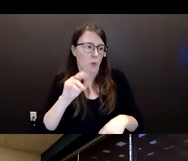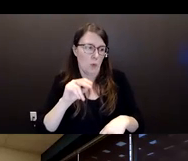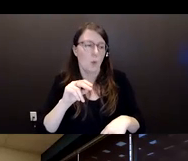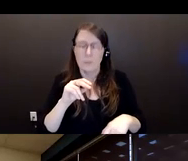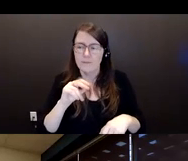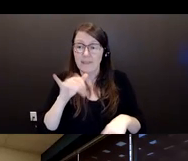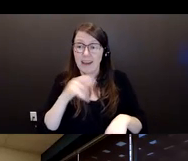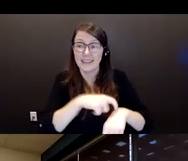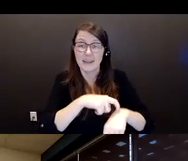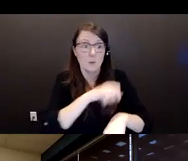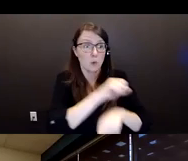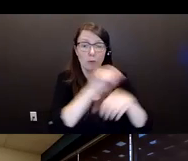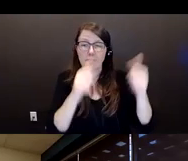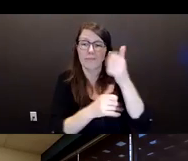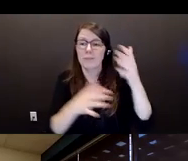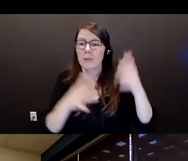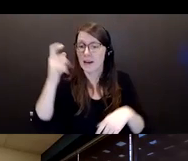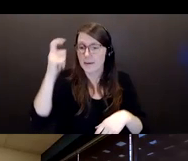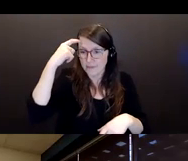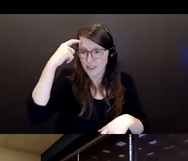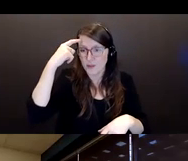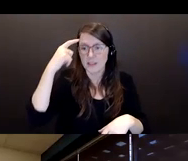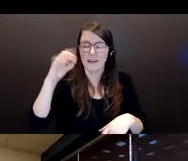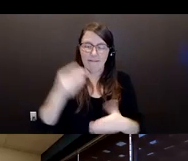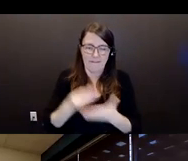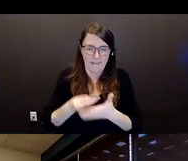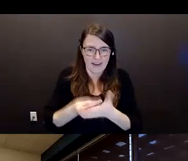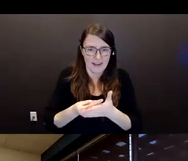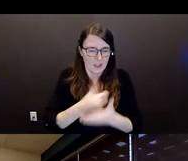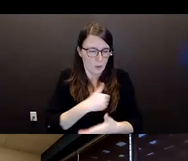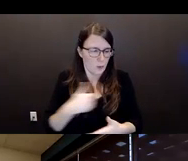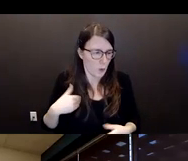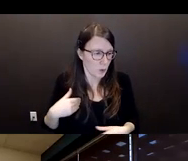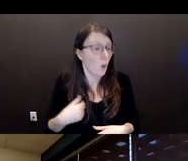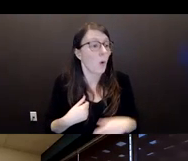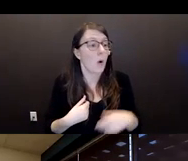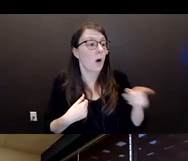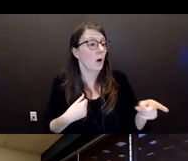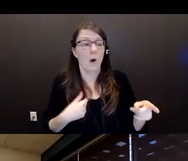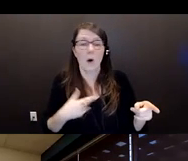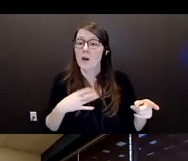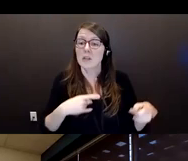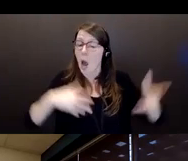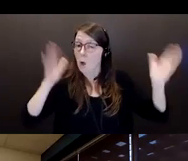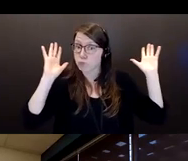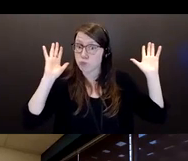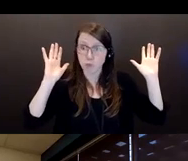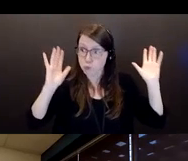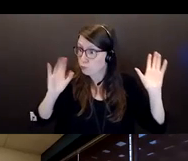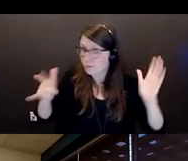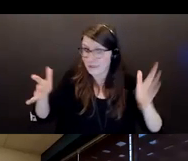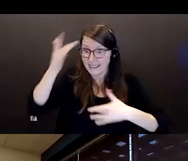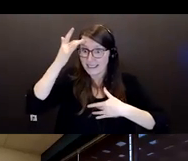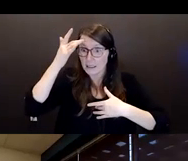in Toronto and thought nothing of literally coming to stay with me at the hospital whilst